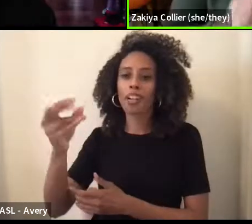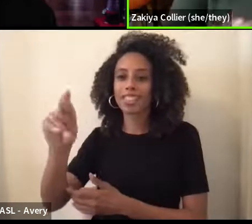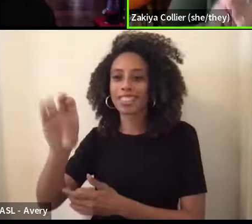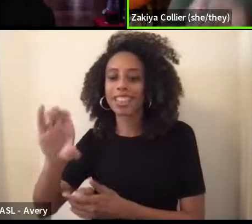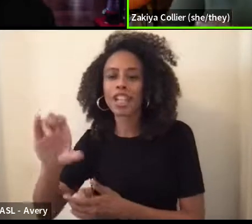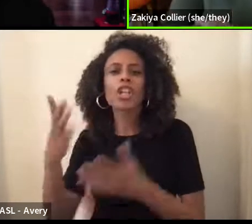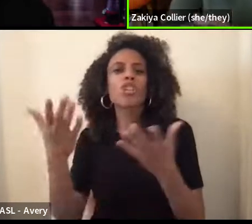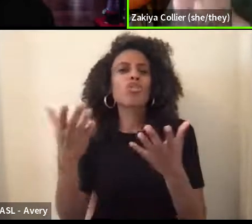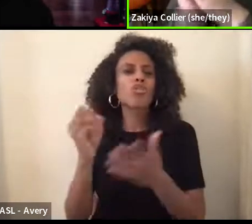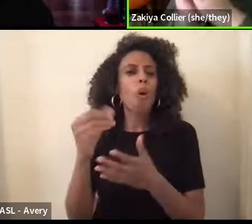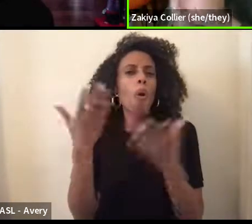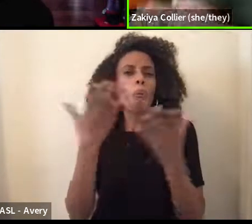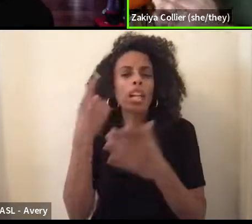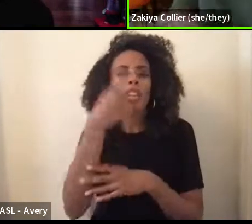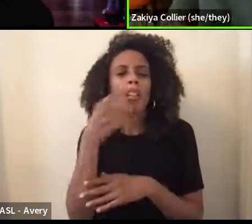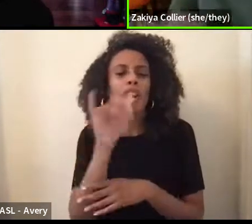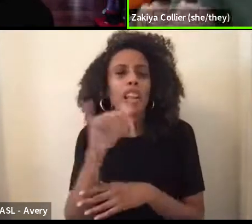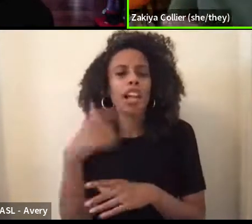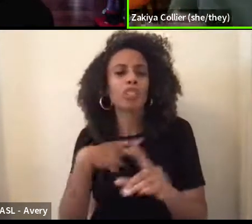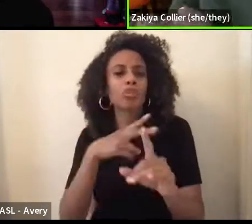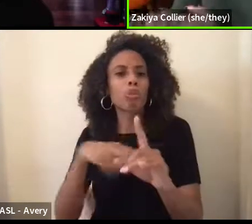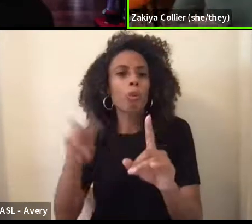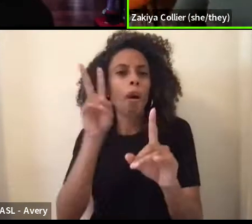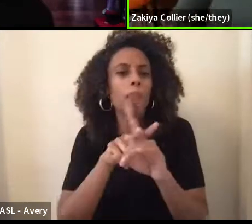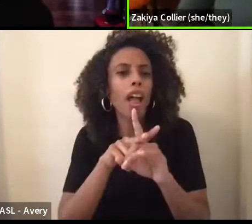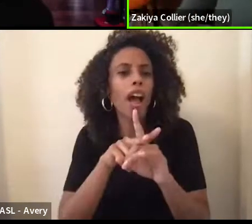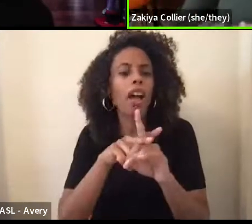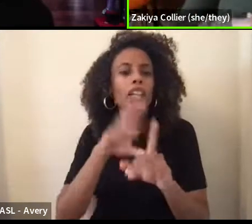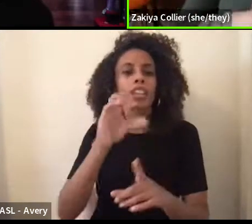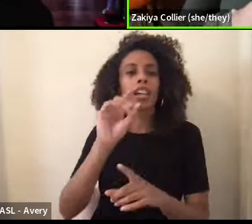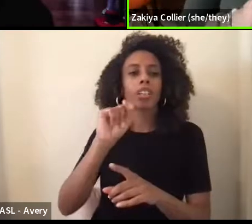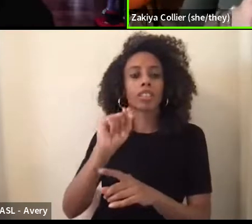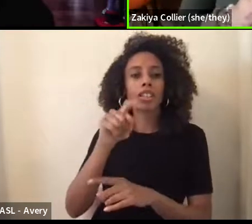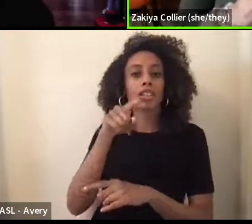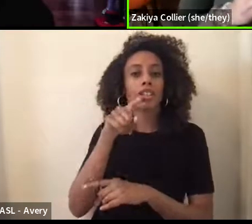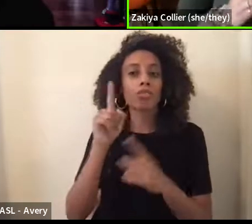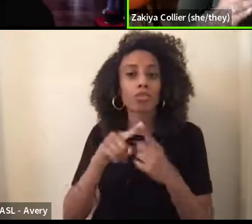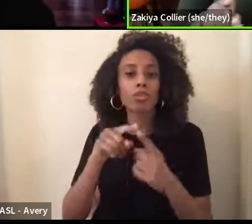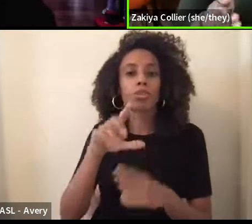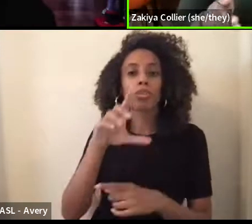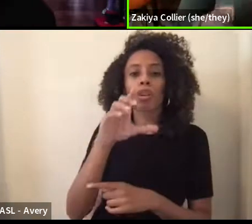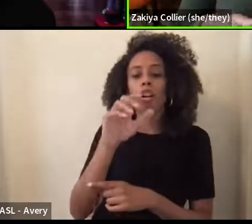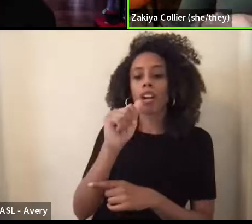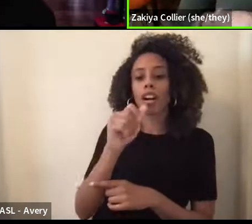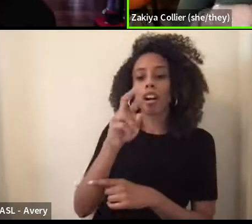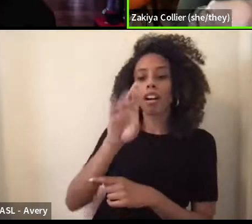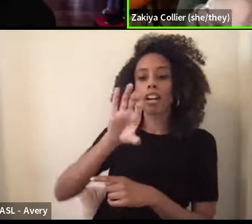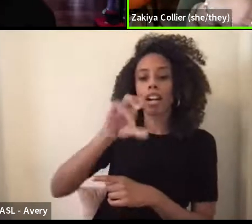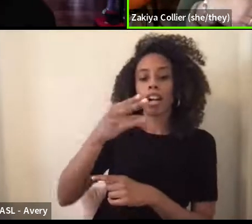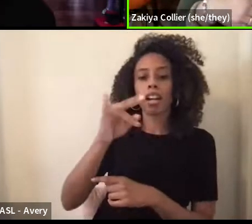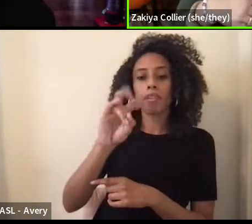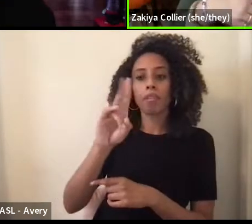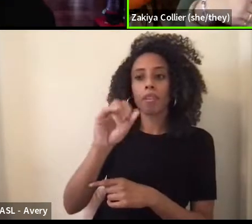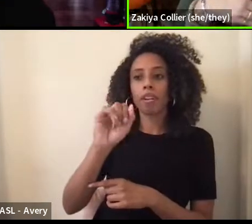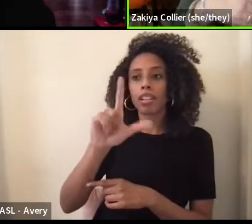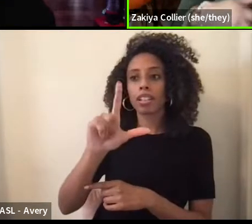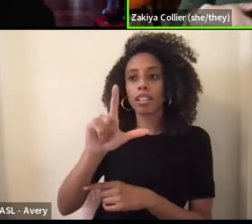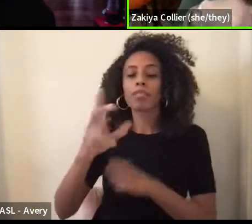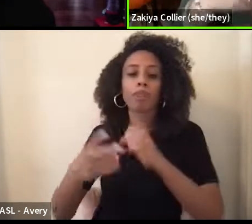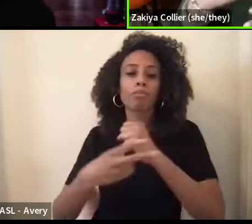critical race theory to archival discourse? Um, and so in this article, um,